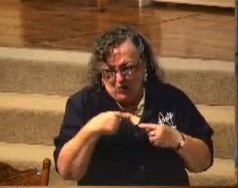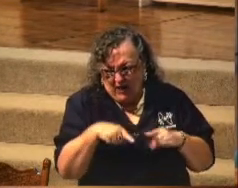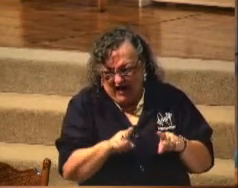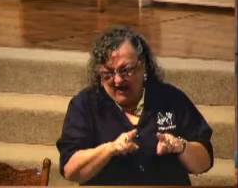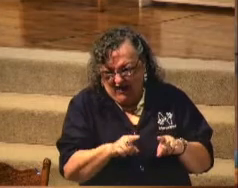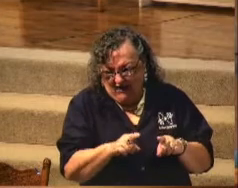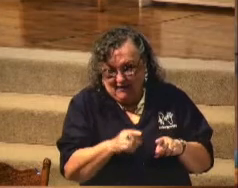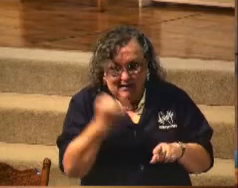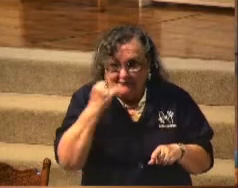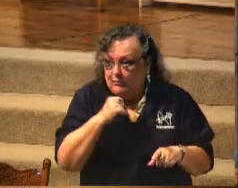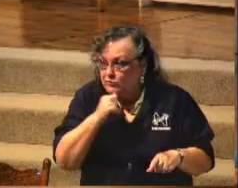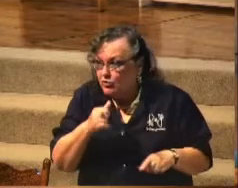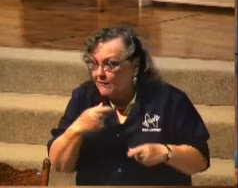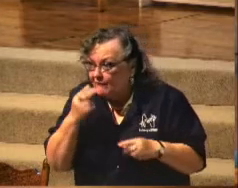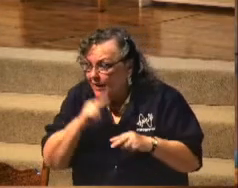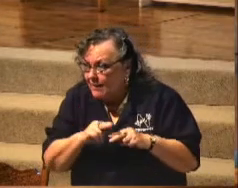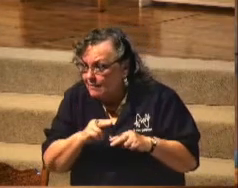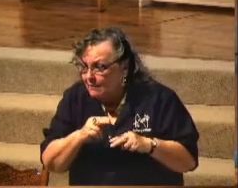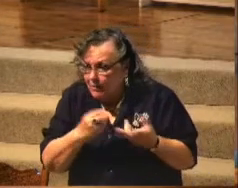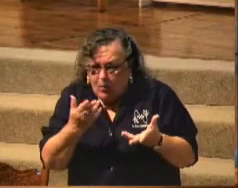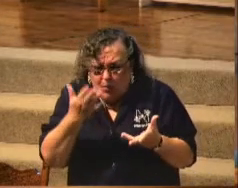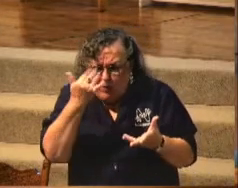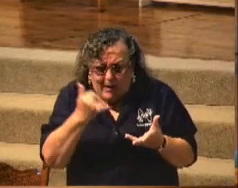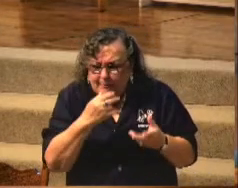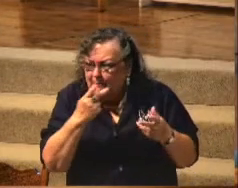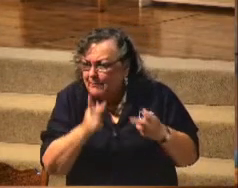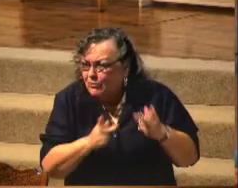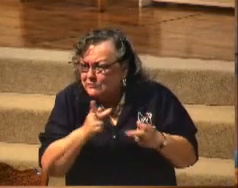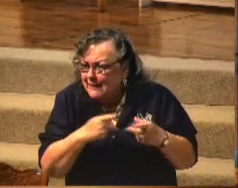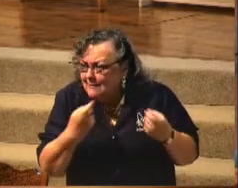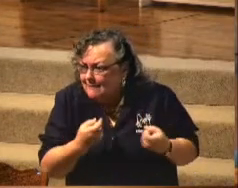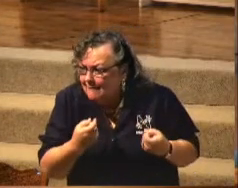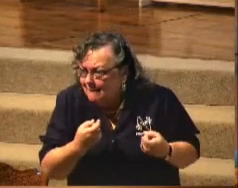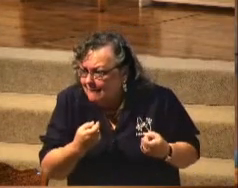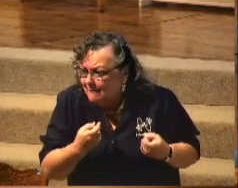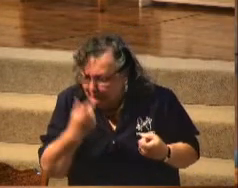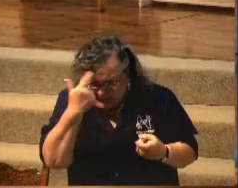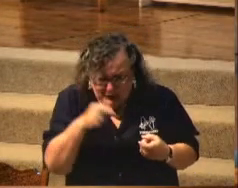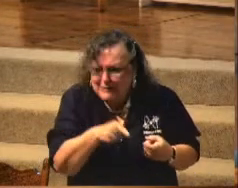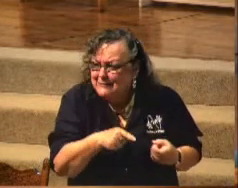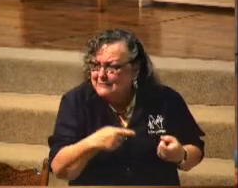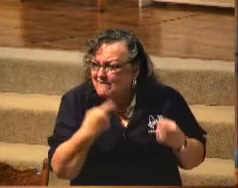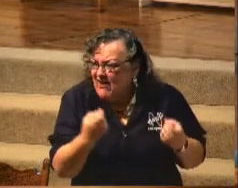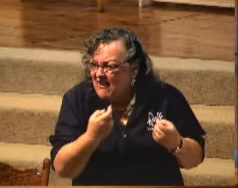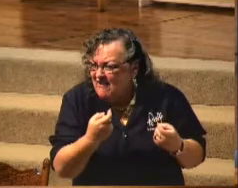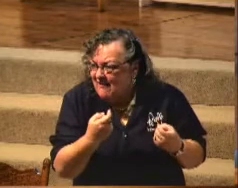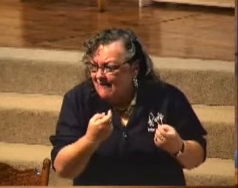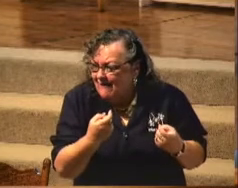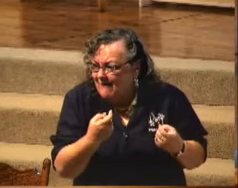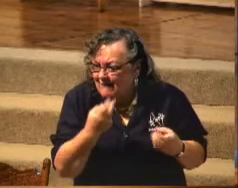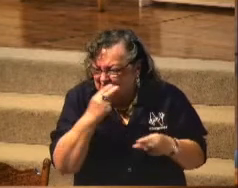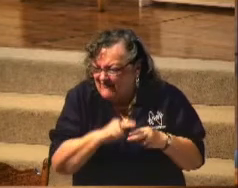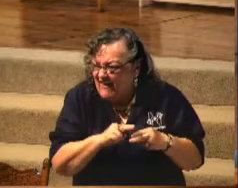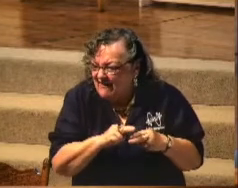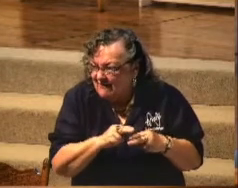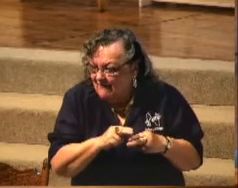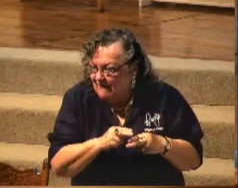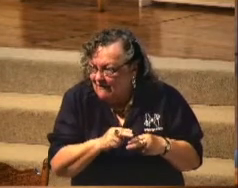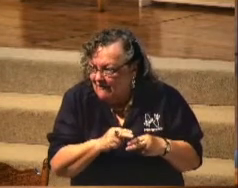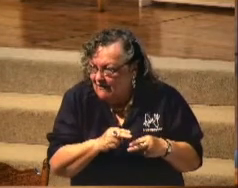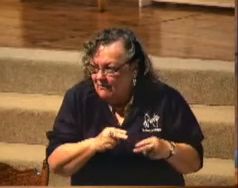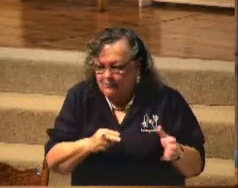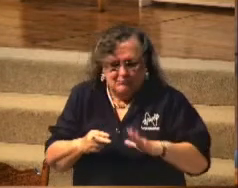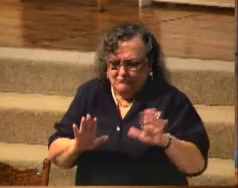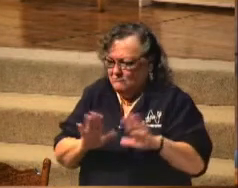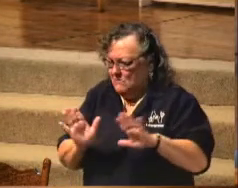all, why would people sin? But yet, God wants the best for our life. He wants to give us the very